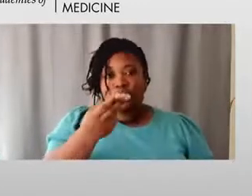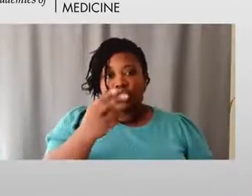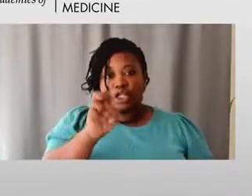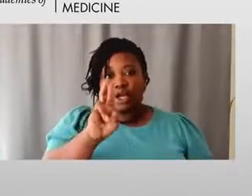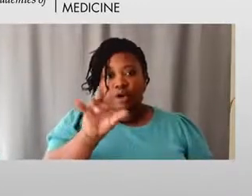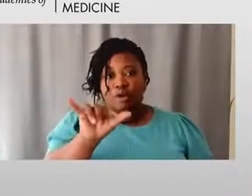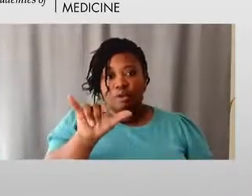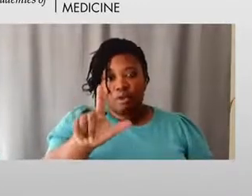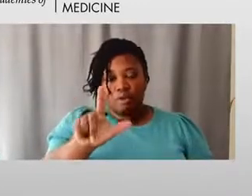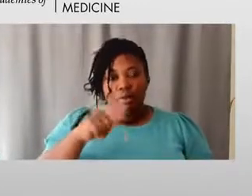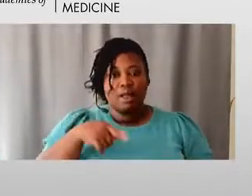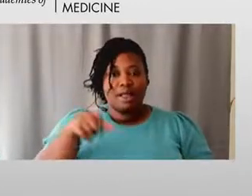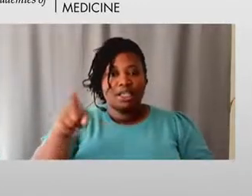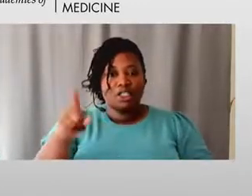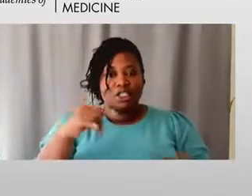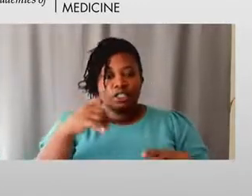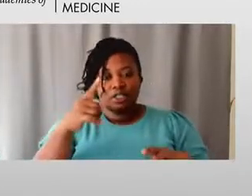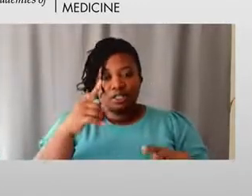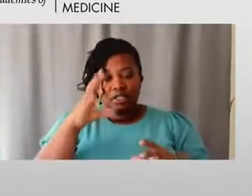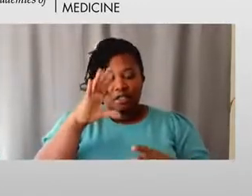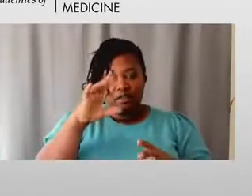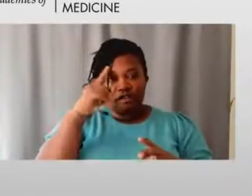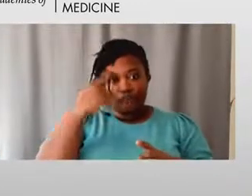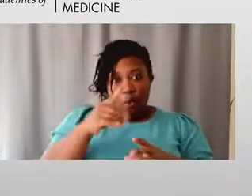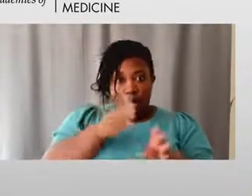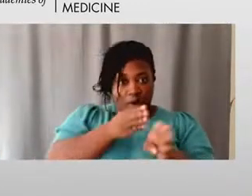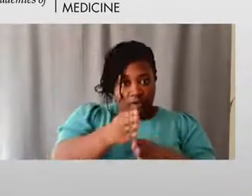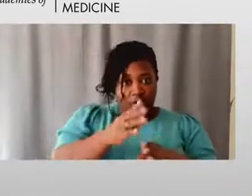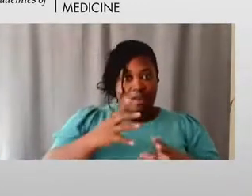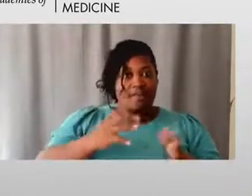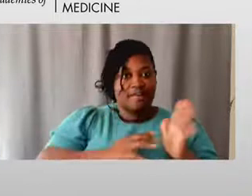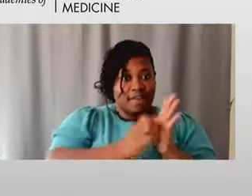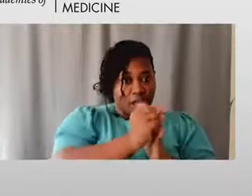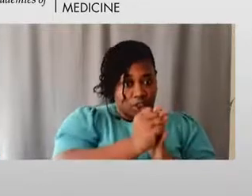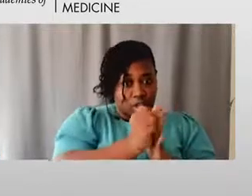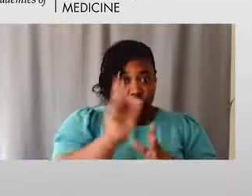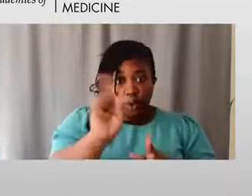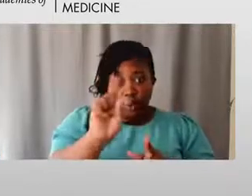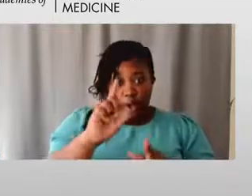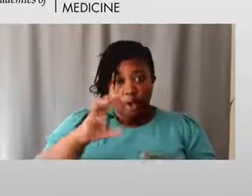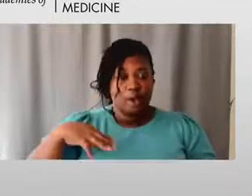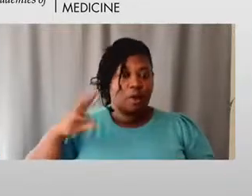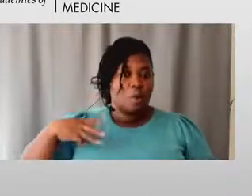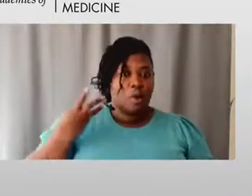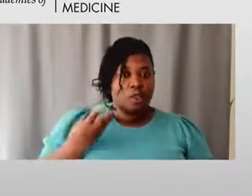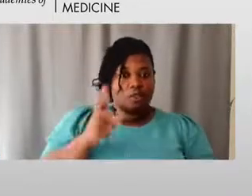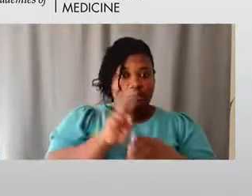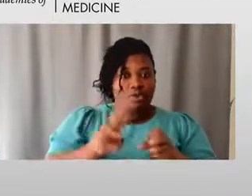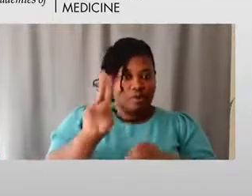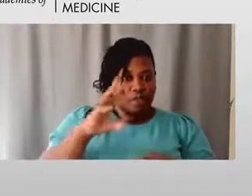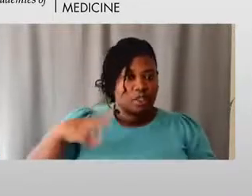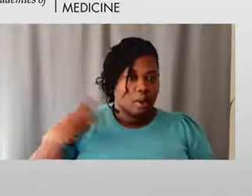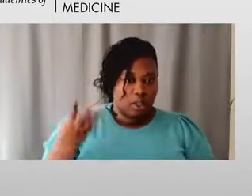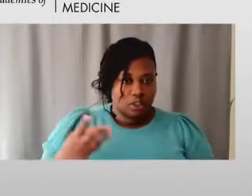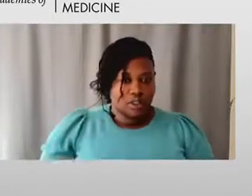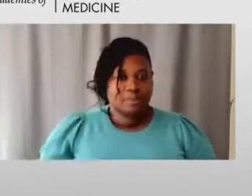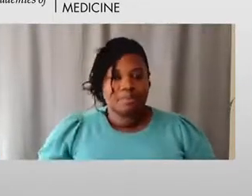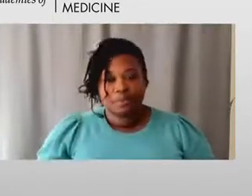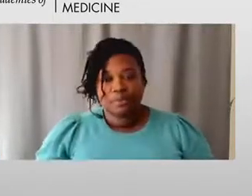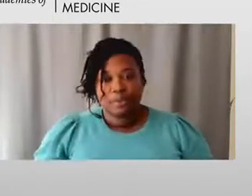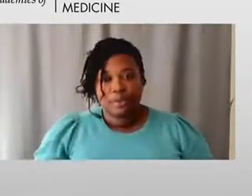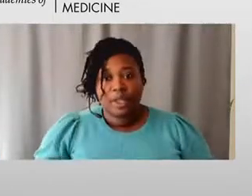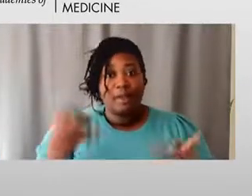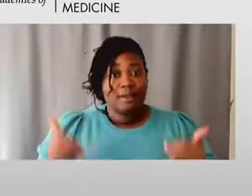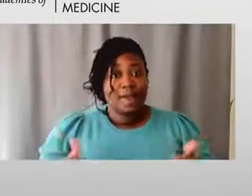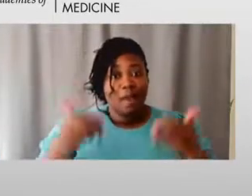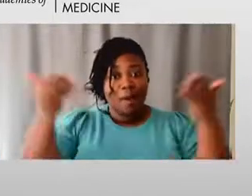and affiliate professor at the University of Washington. They are both planning committee members, and I would now welcome